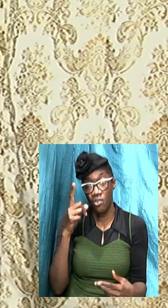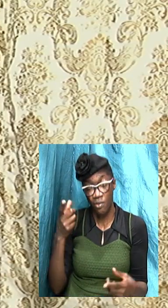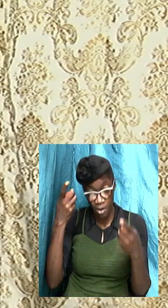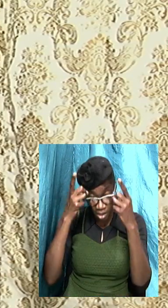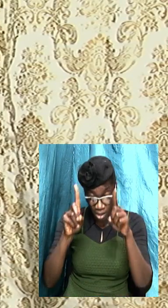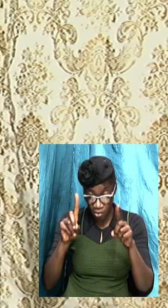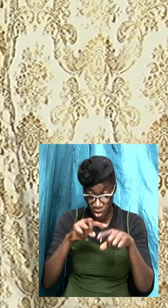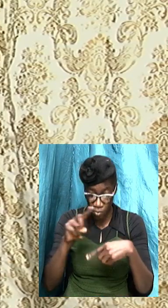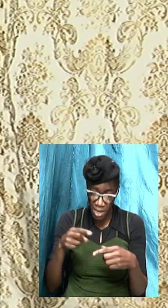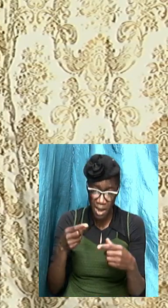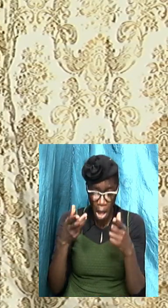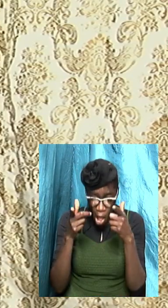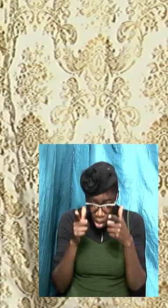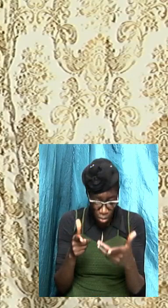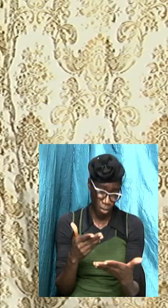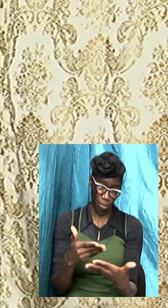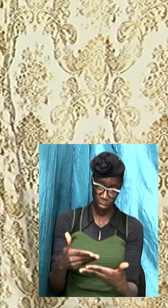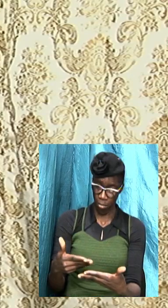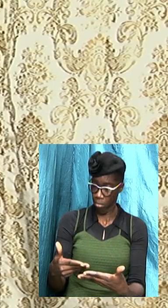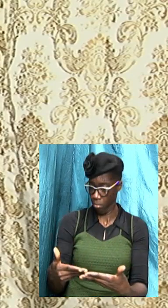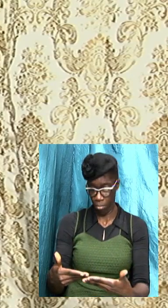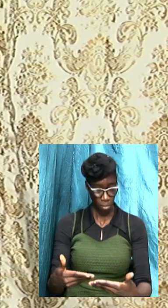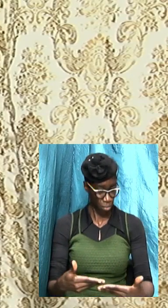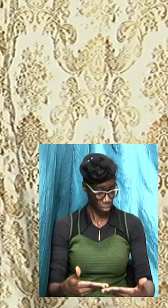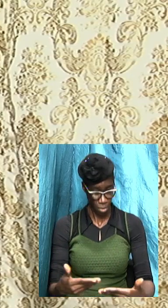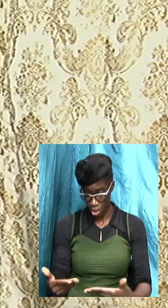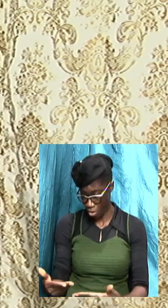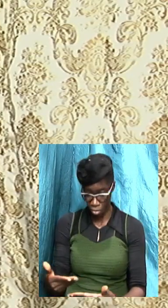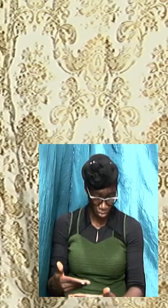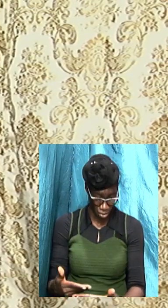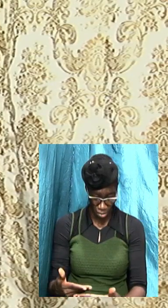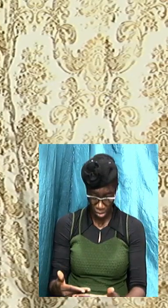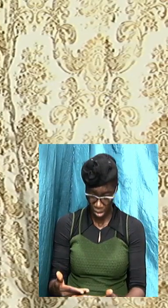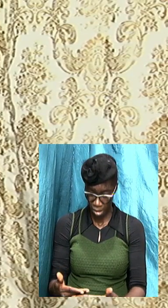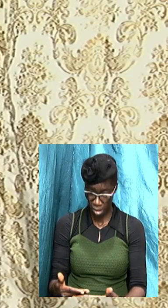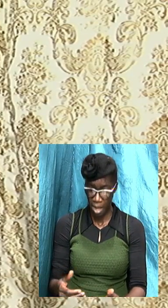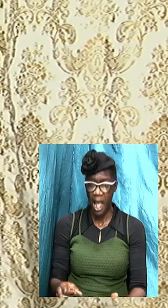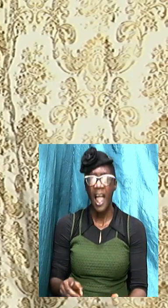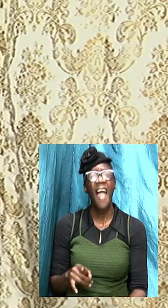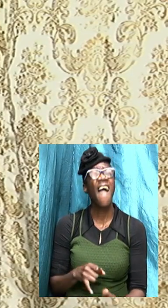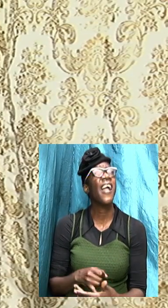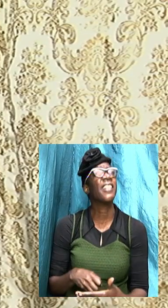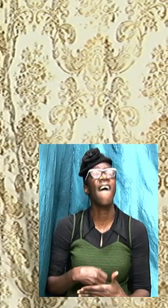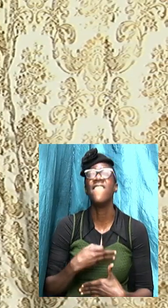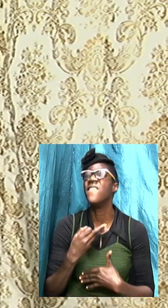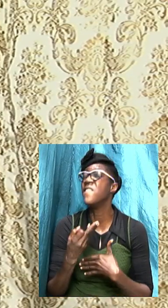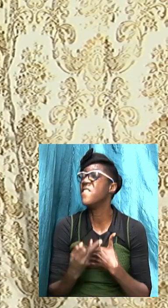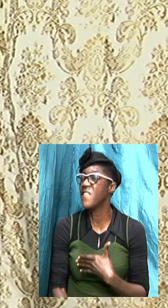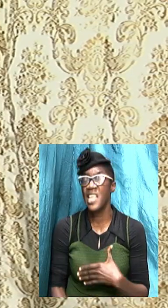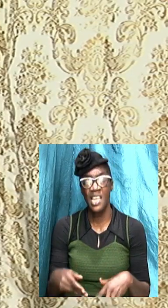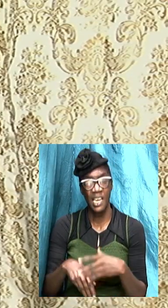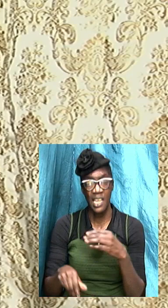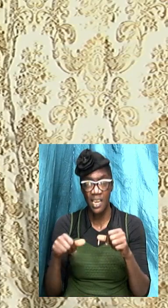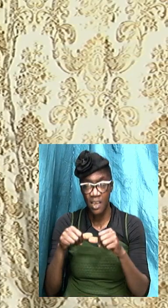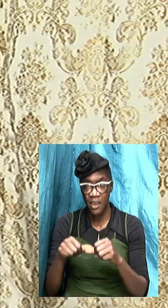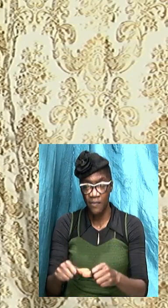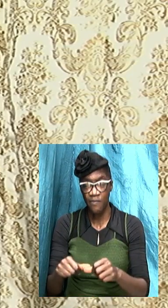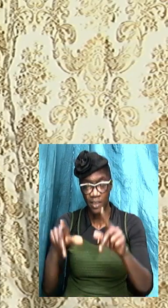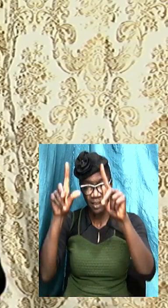scrutinized it fails in the consistency test